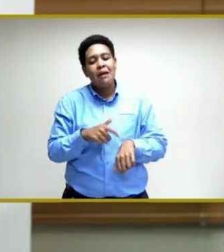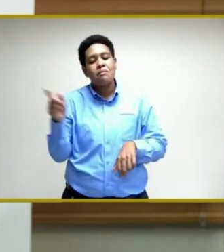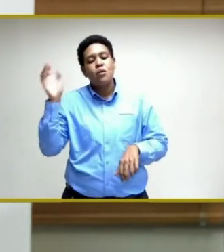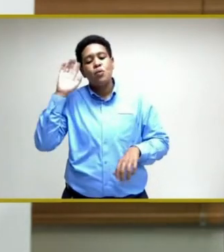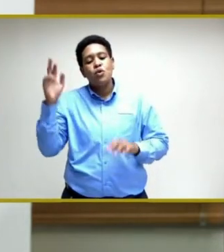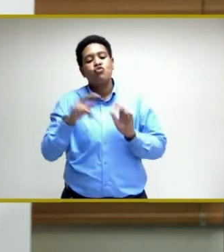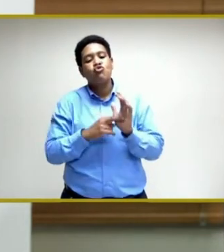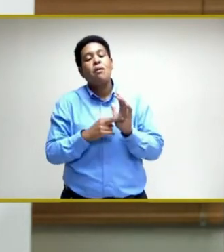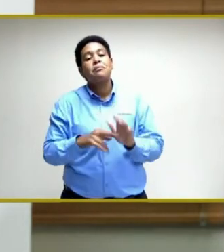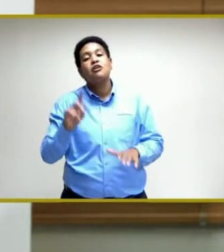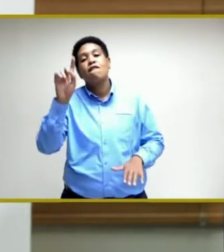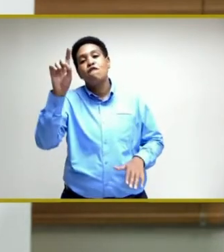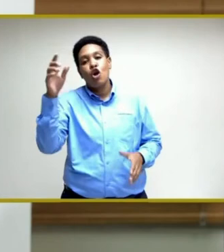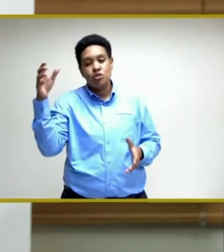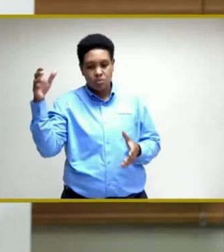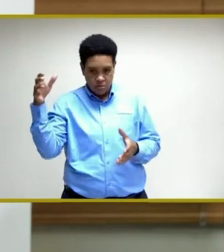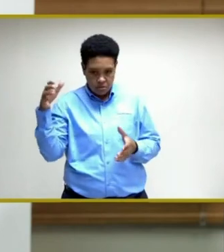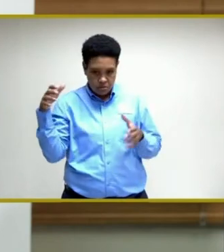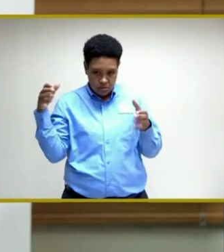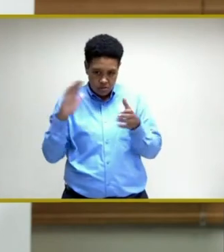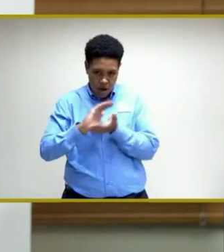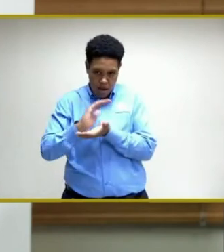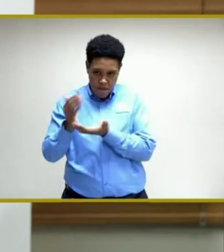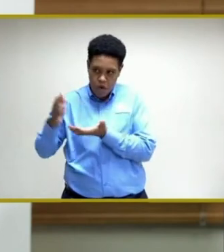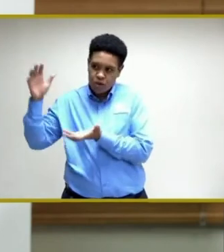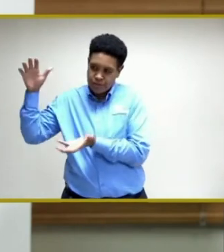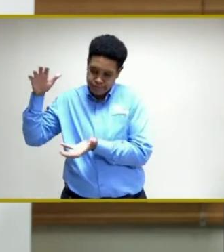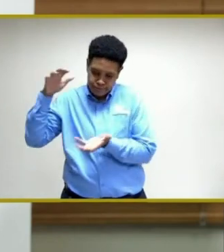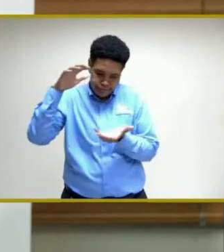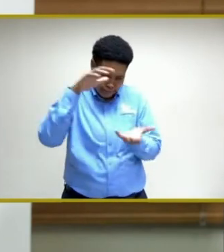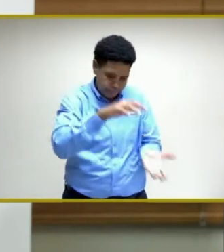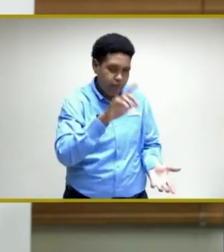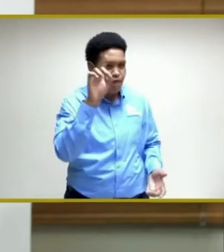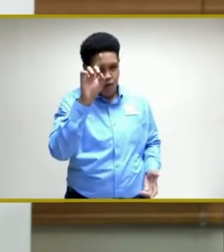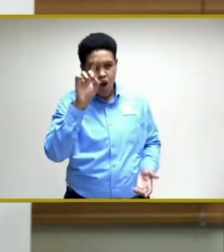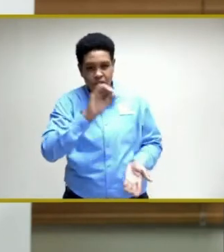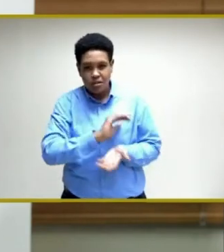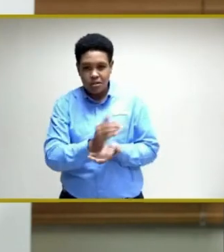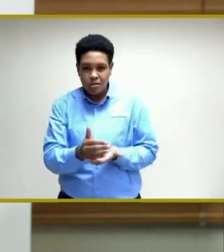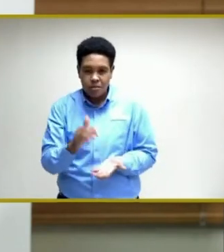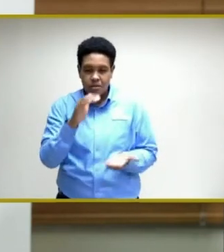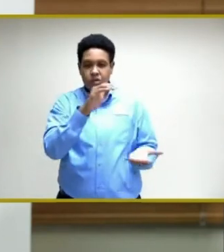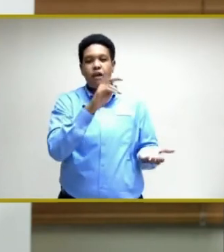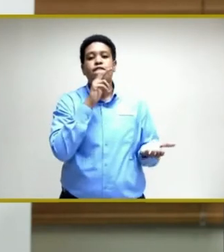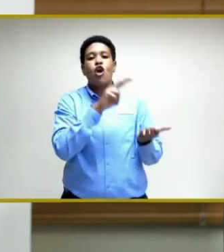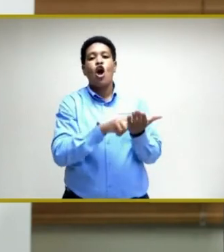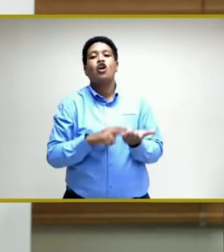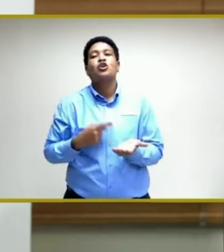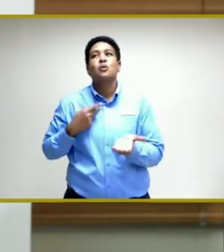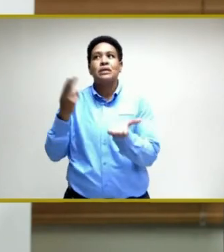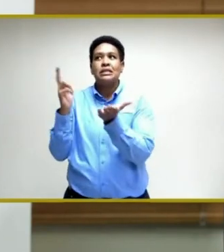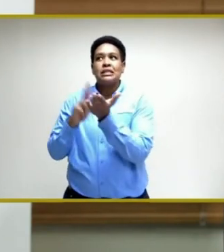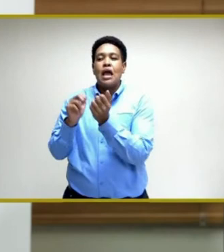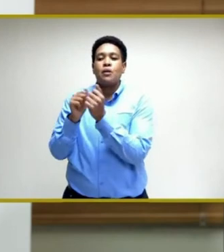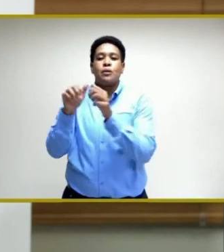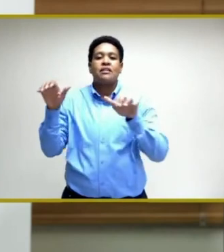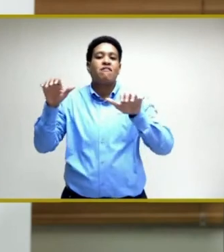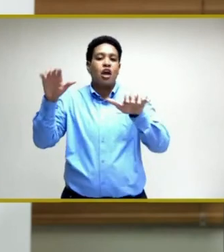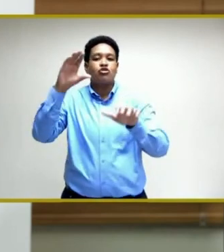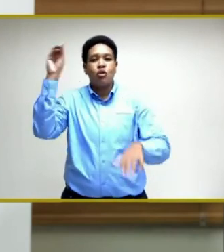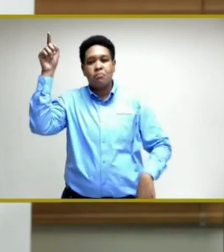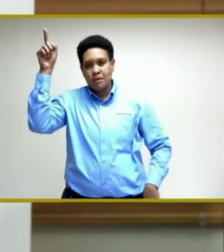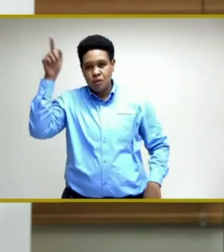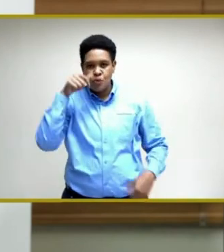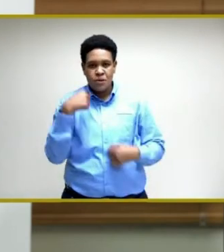represent the first tranche of the contract that we have with the manufacturer and supplier.